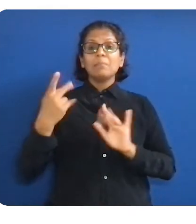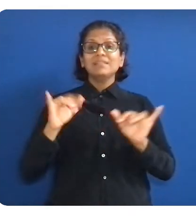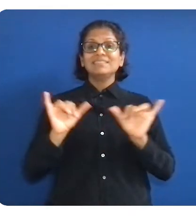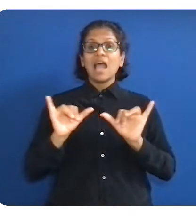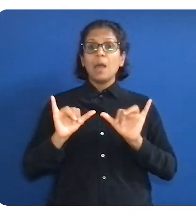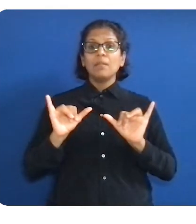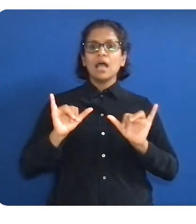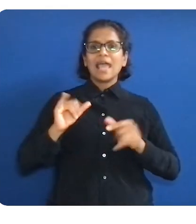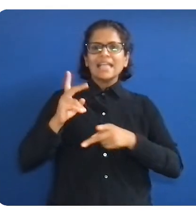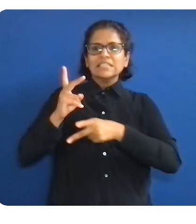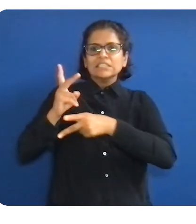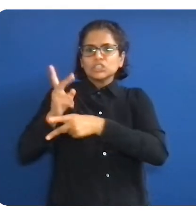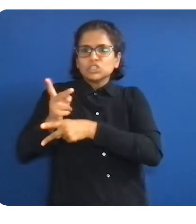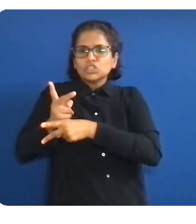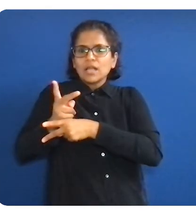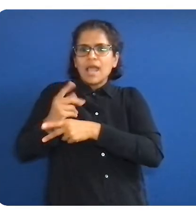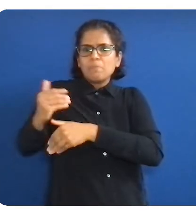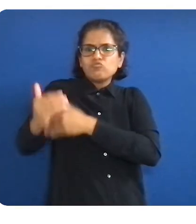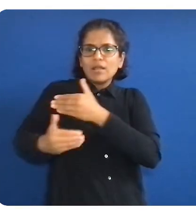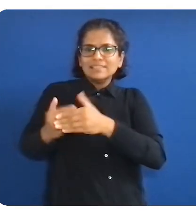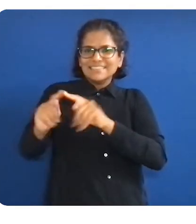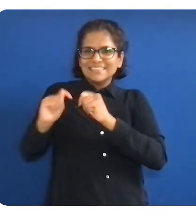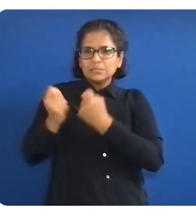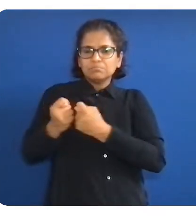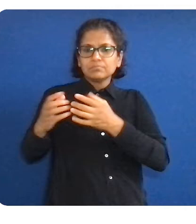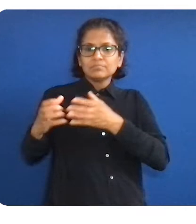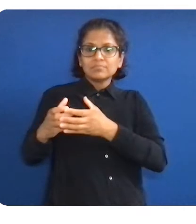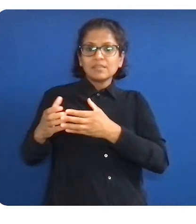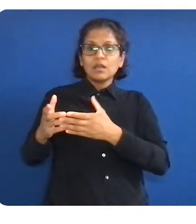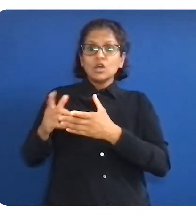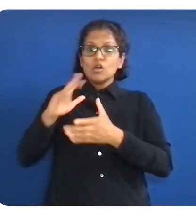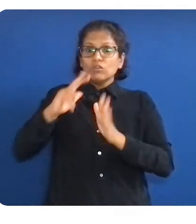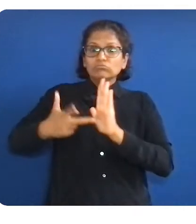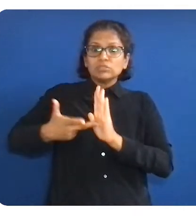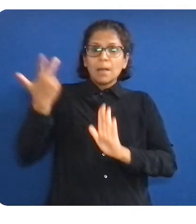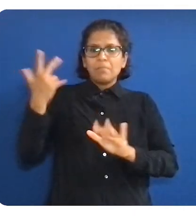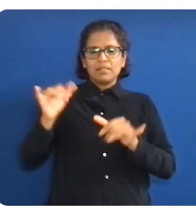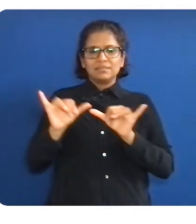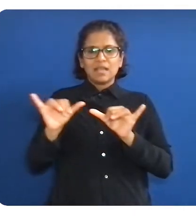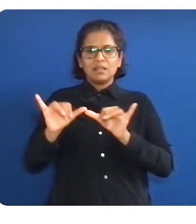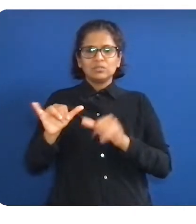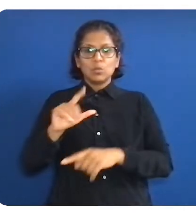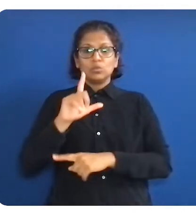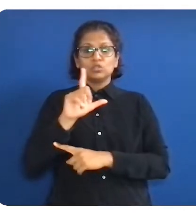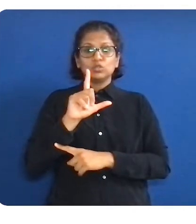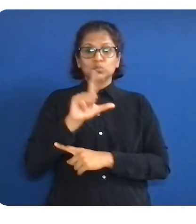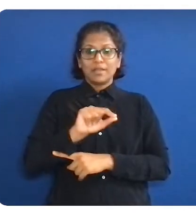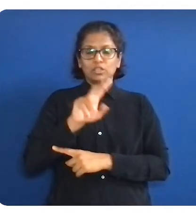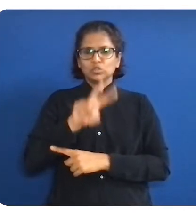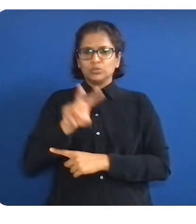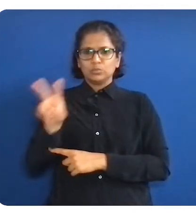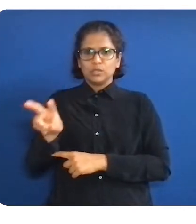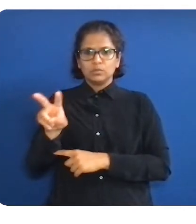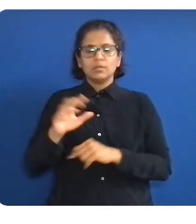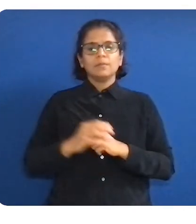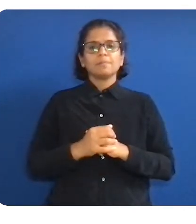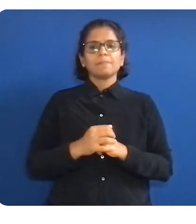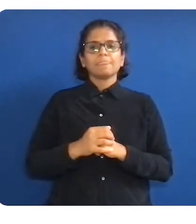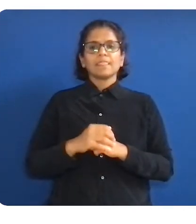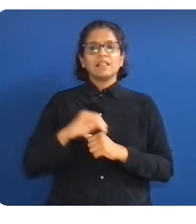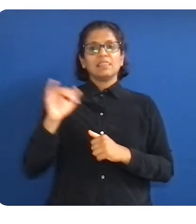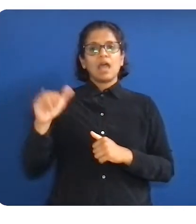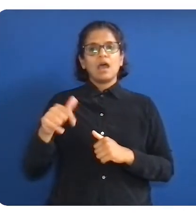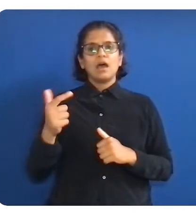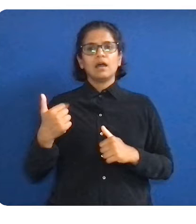underrepresented Googlers grow and thrive. And we've rolled out an innovative onboarding program for our new Black